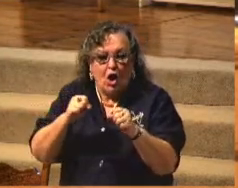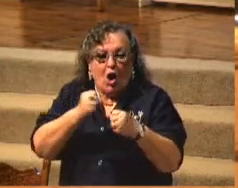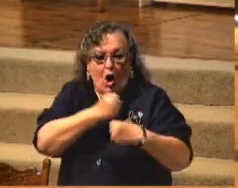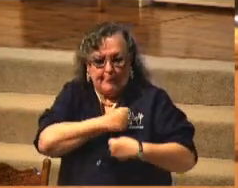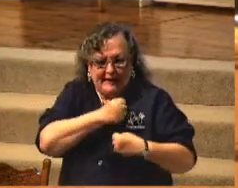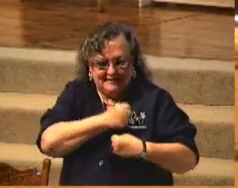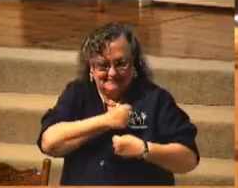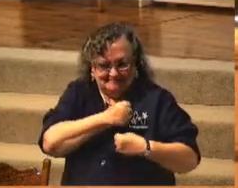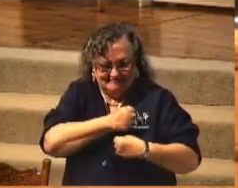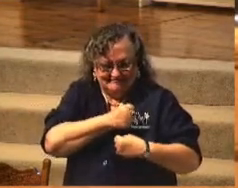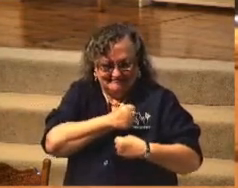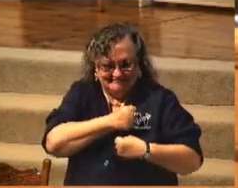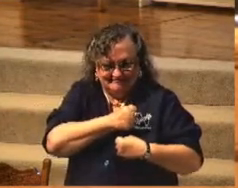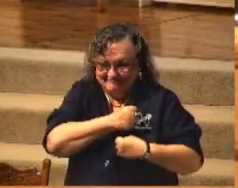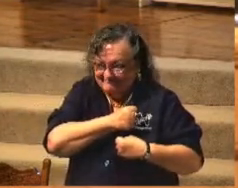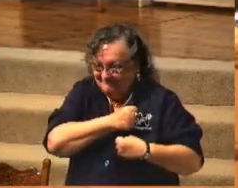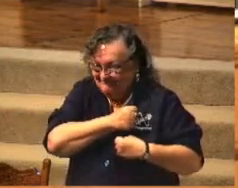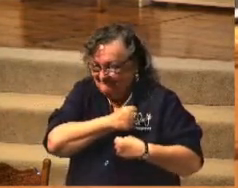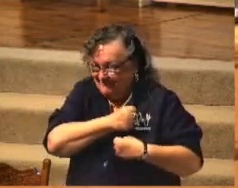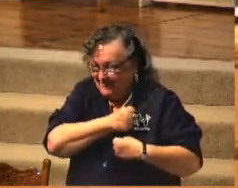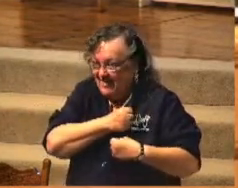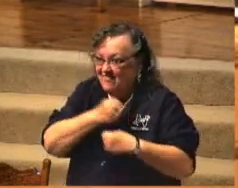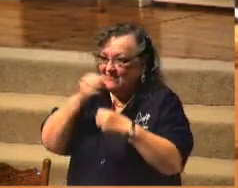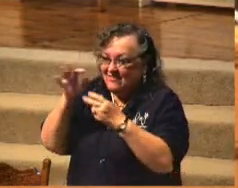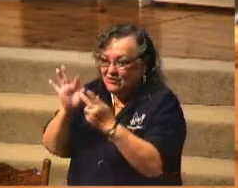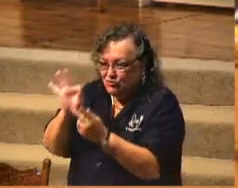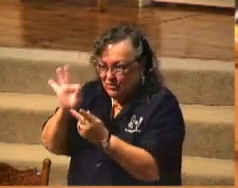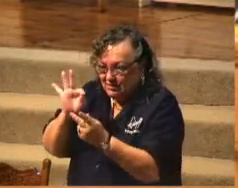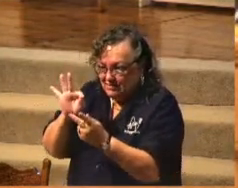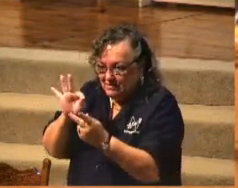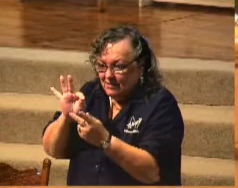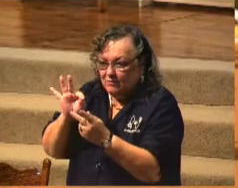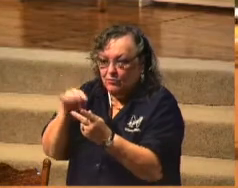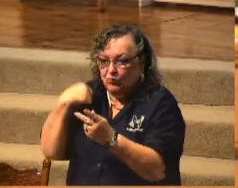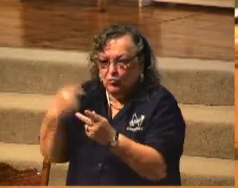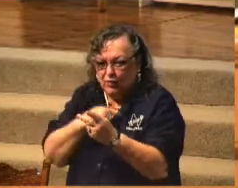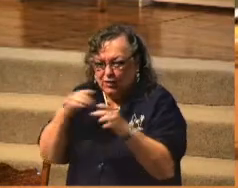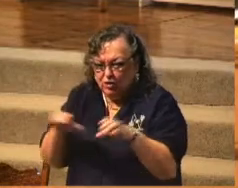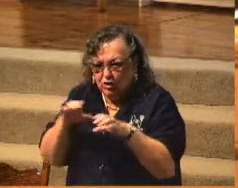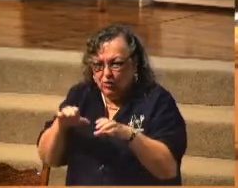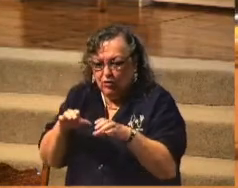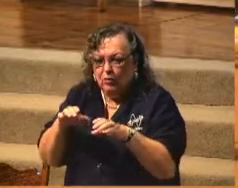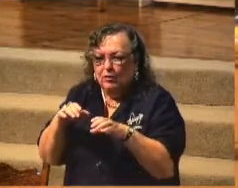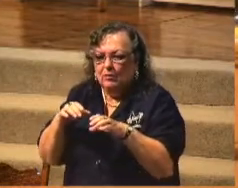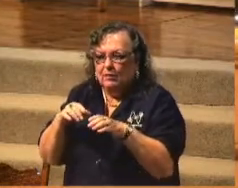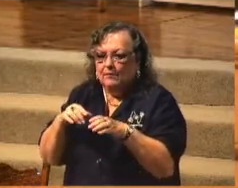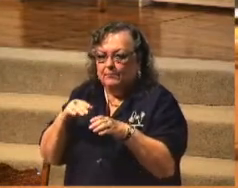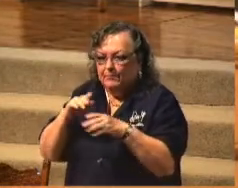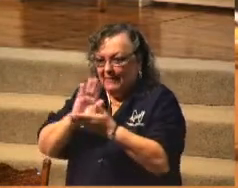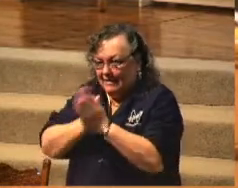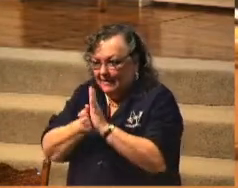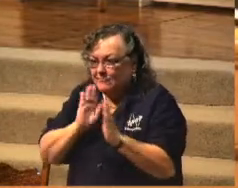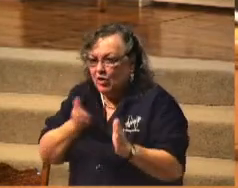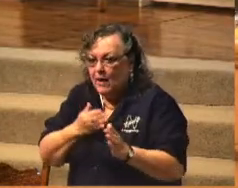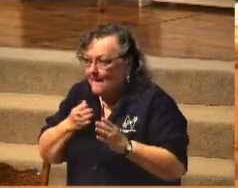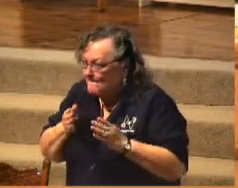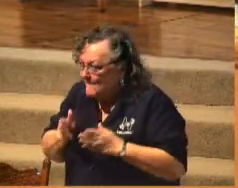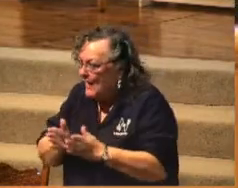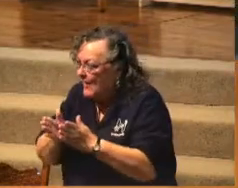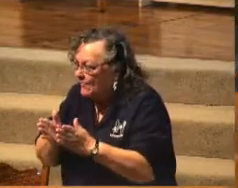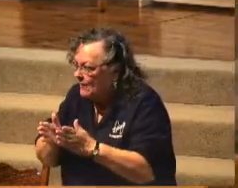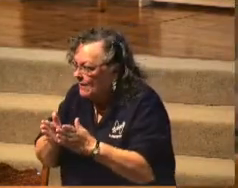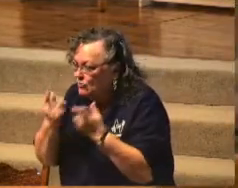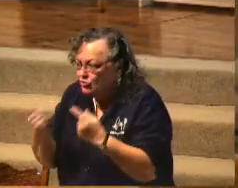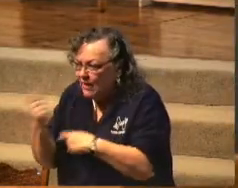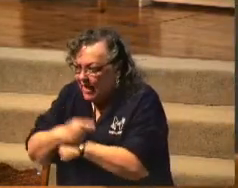our daily life put us on a path. Today, you might make a decision that will put you on a